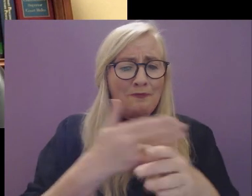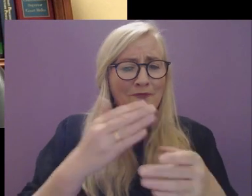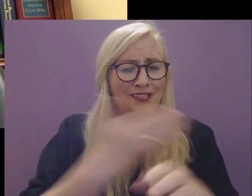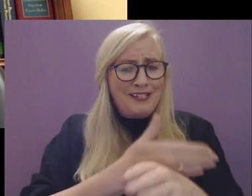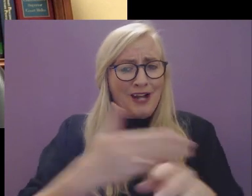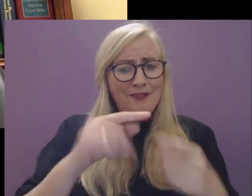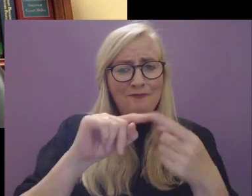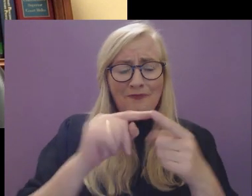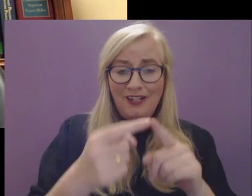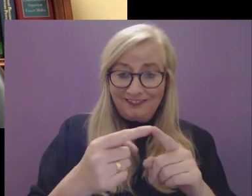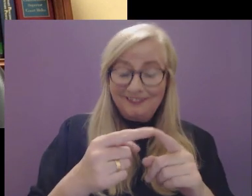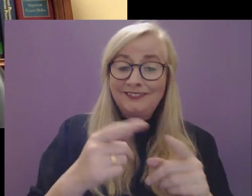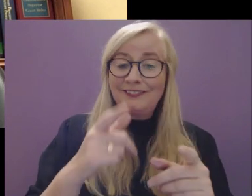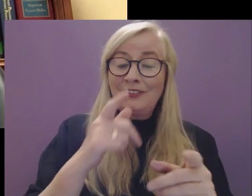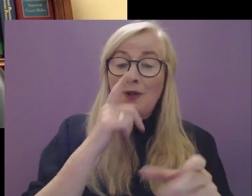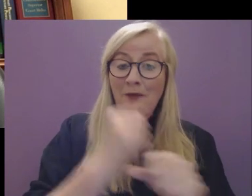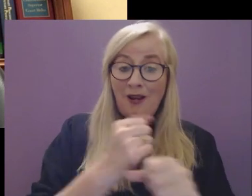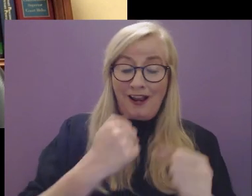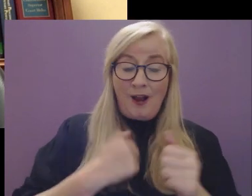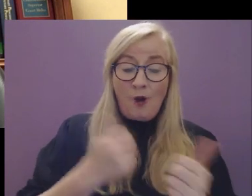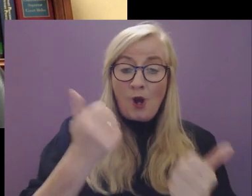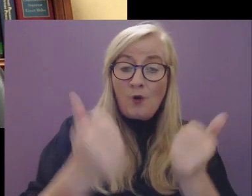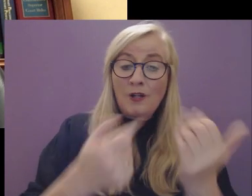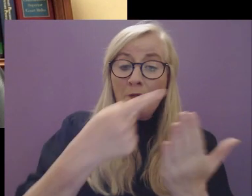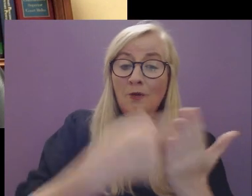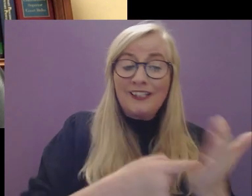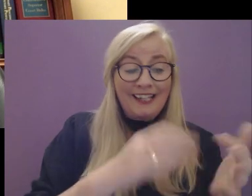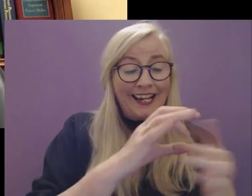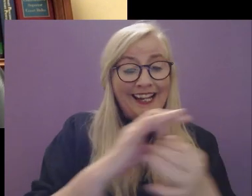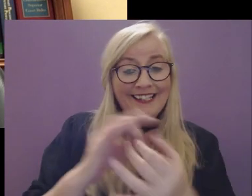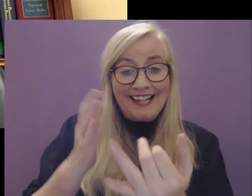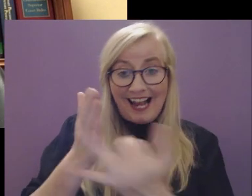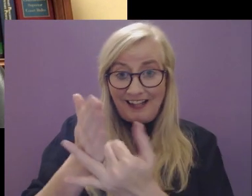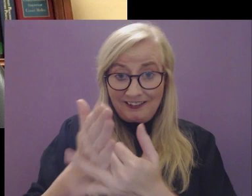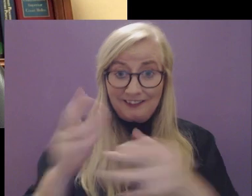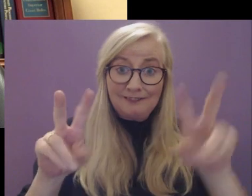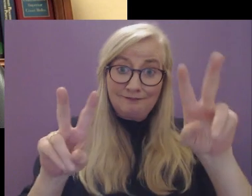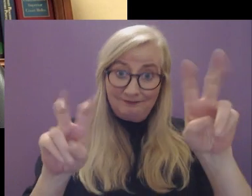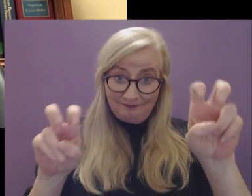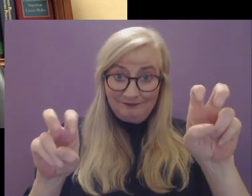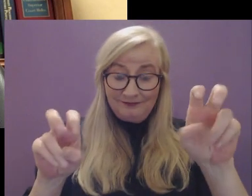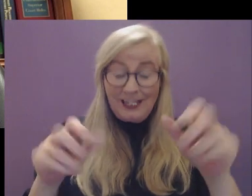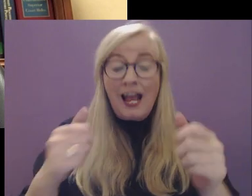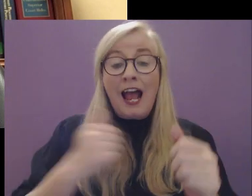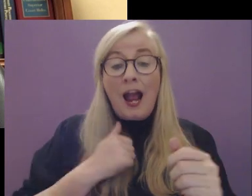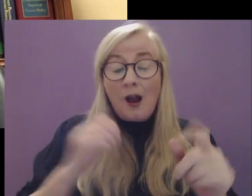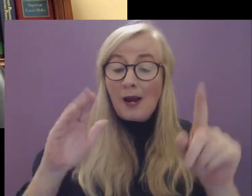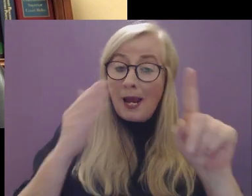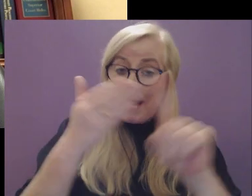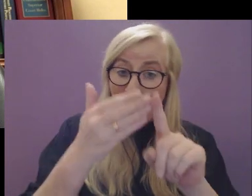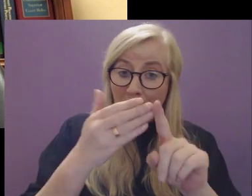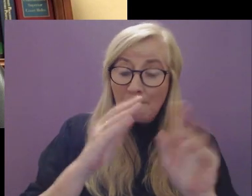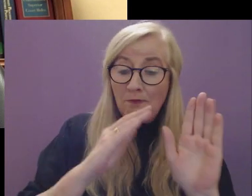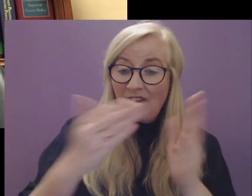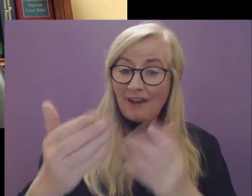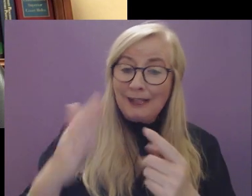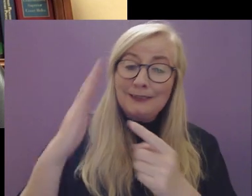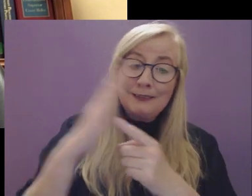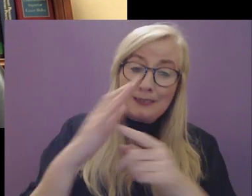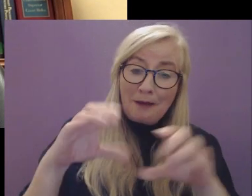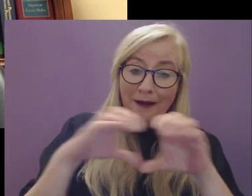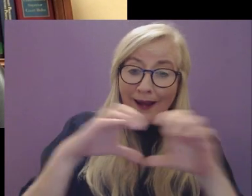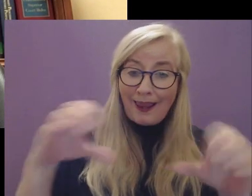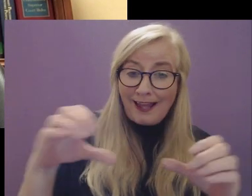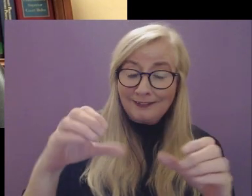point for me is to mention the court's policy on accessibility, which says as follows. Our aim is to provide